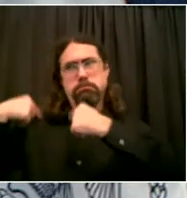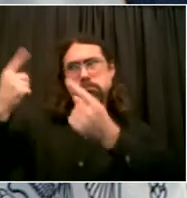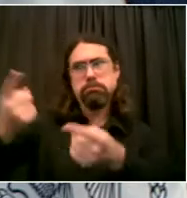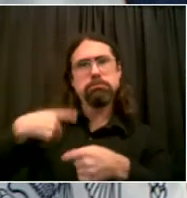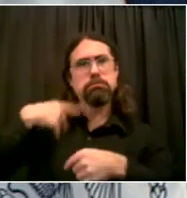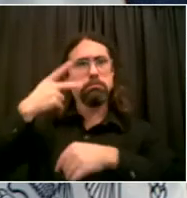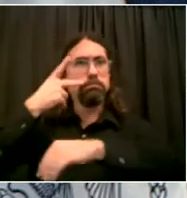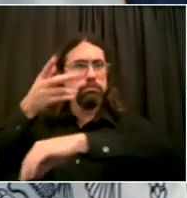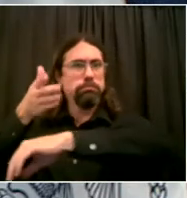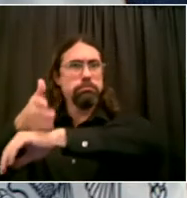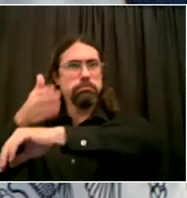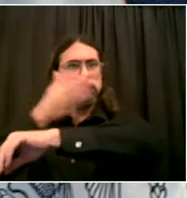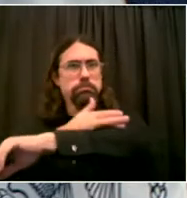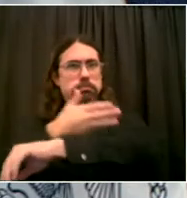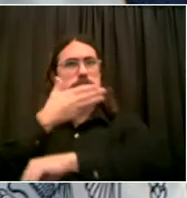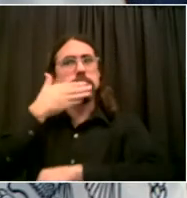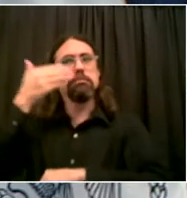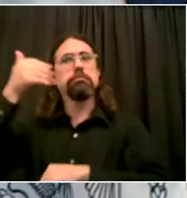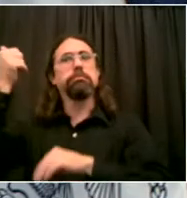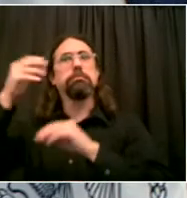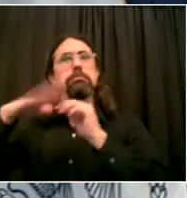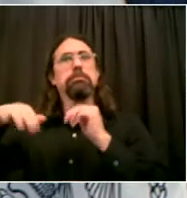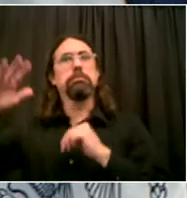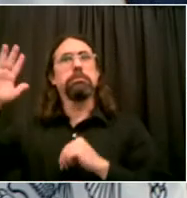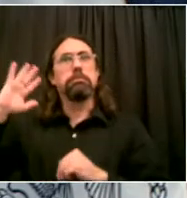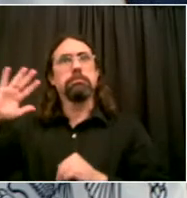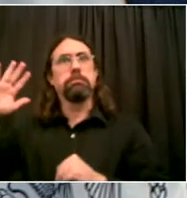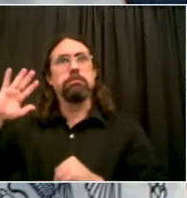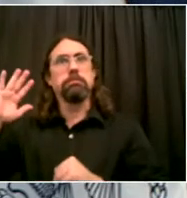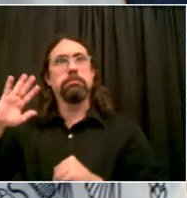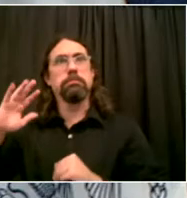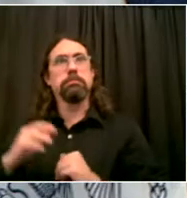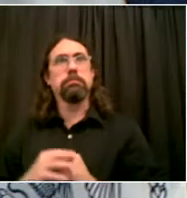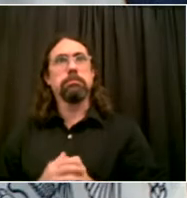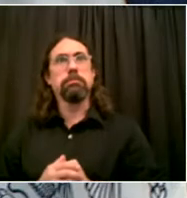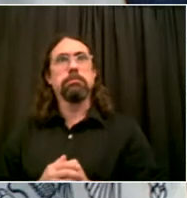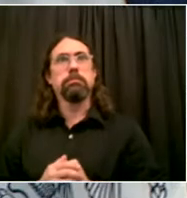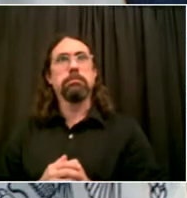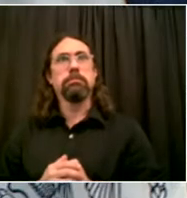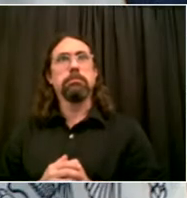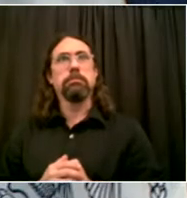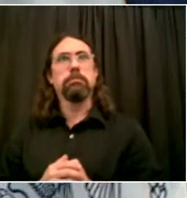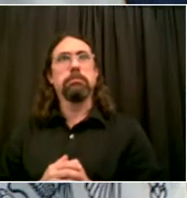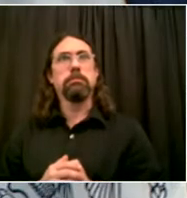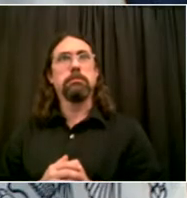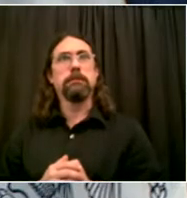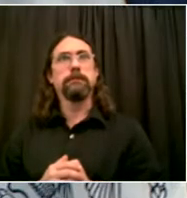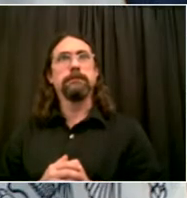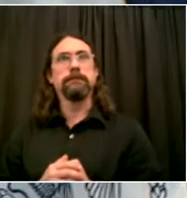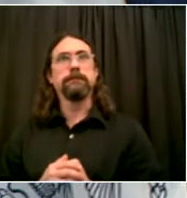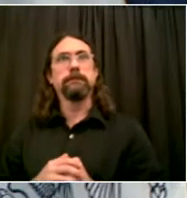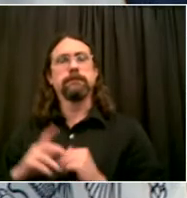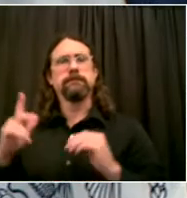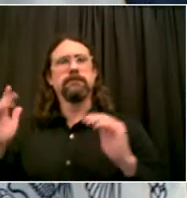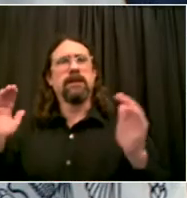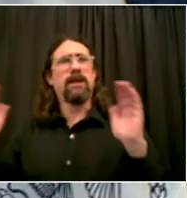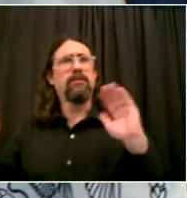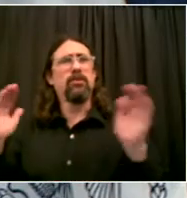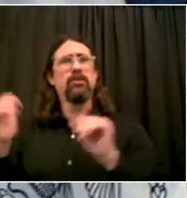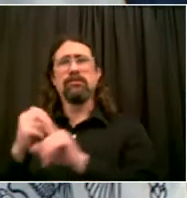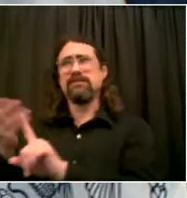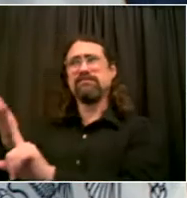On percent positive citywide, the seven-day rolling average being the truest measure. Again, that has been in this area